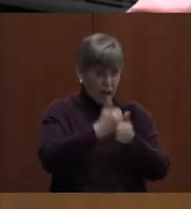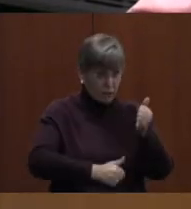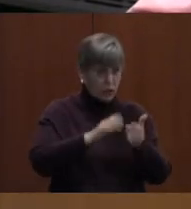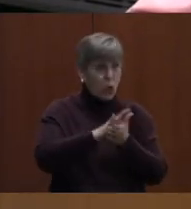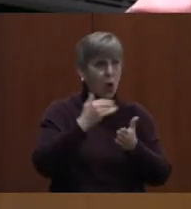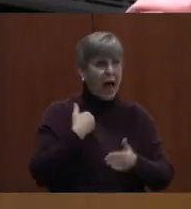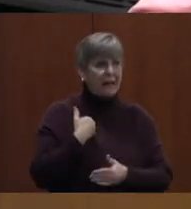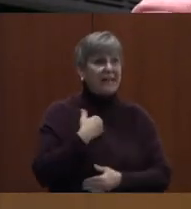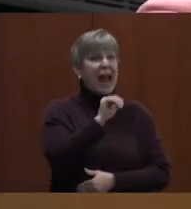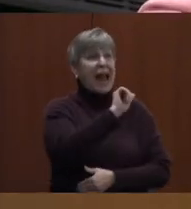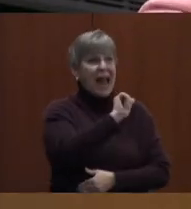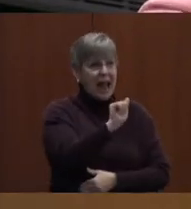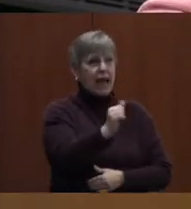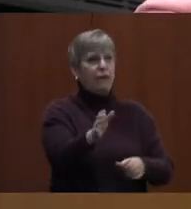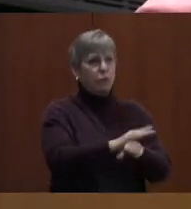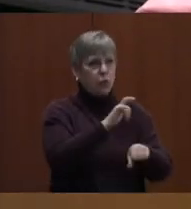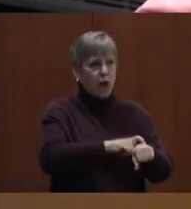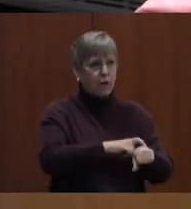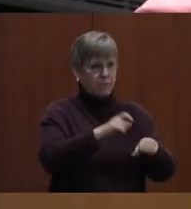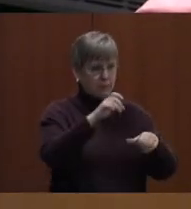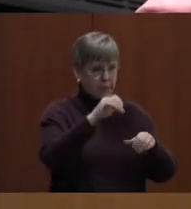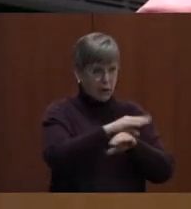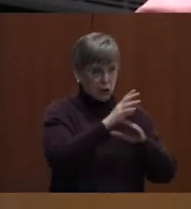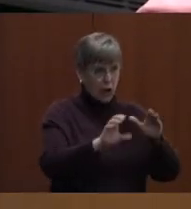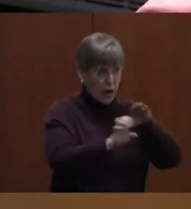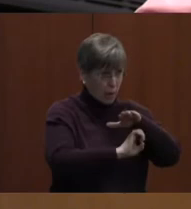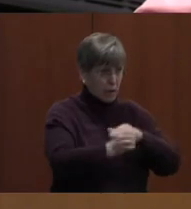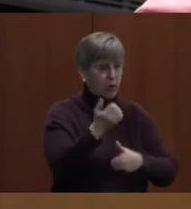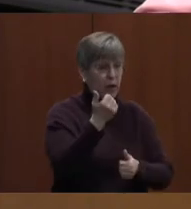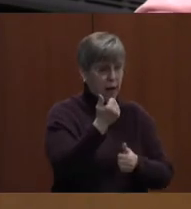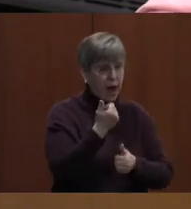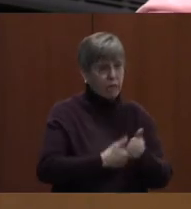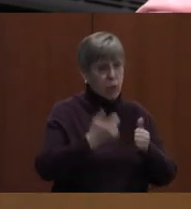A counselor. full counselor. Elementary. Everybody has it.